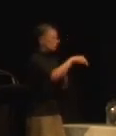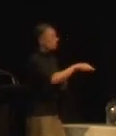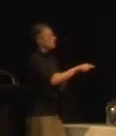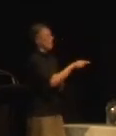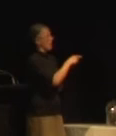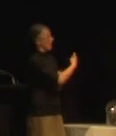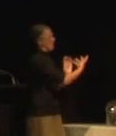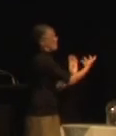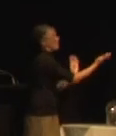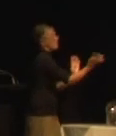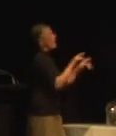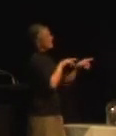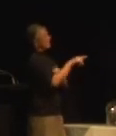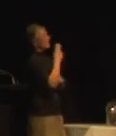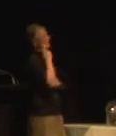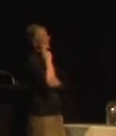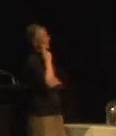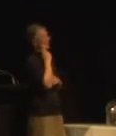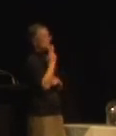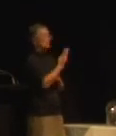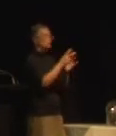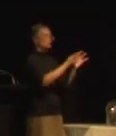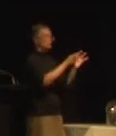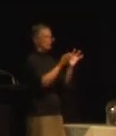people in this workshop were deaf, and we had two interpreters.